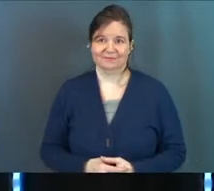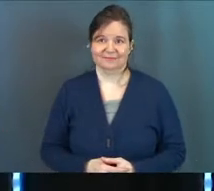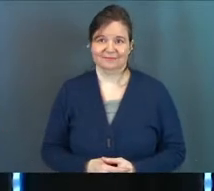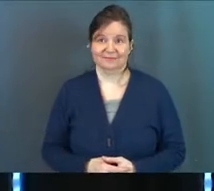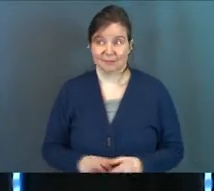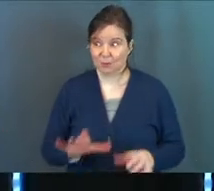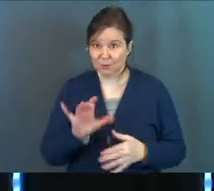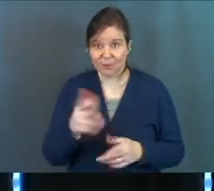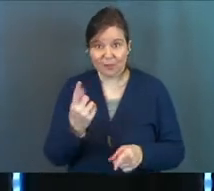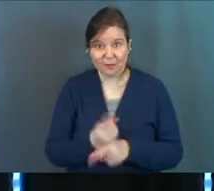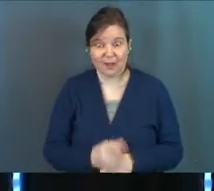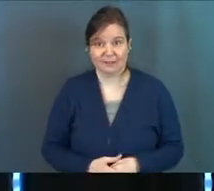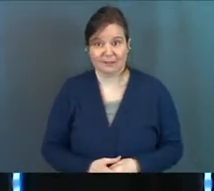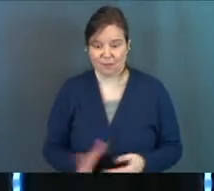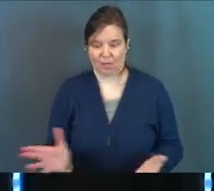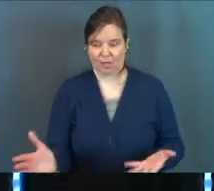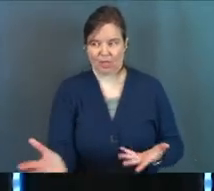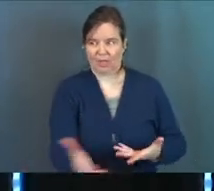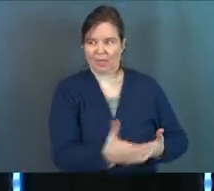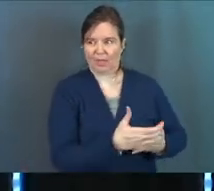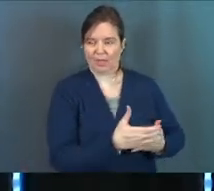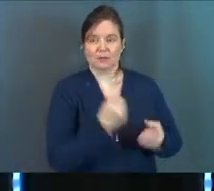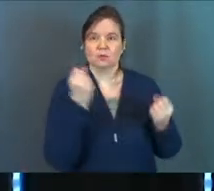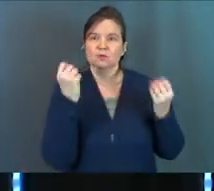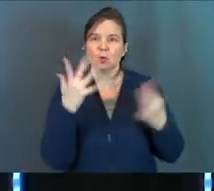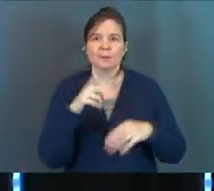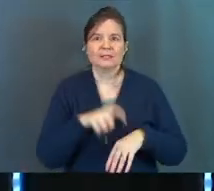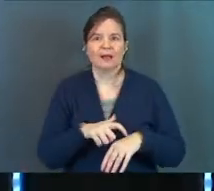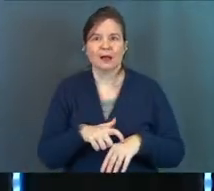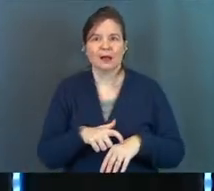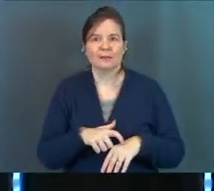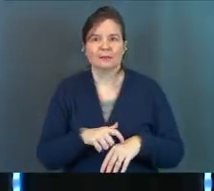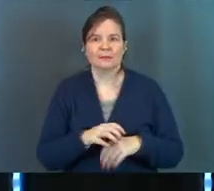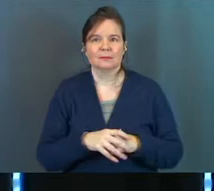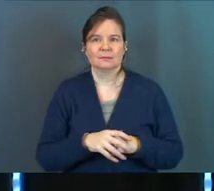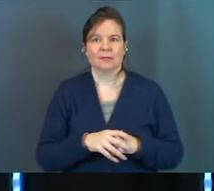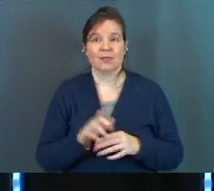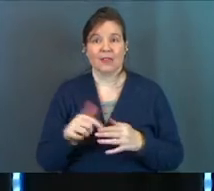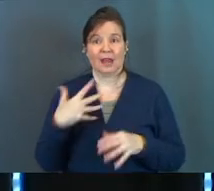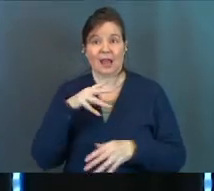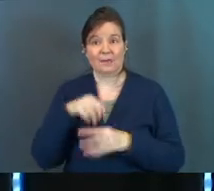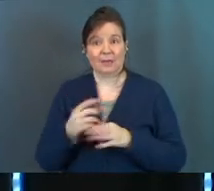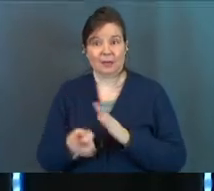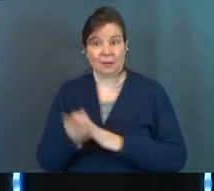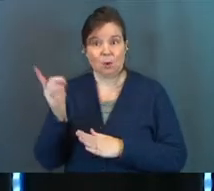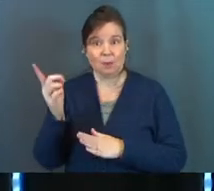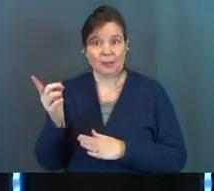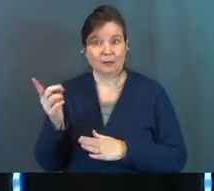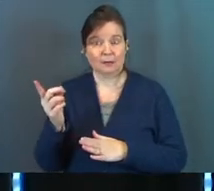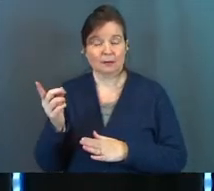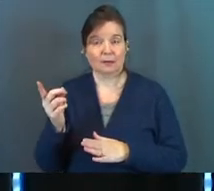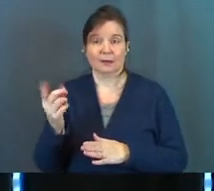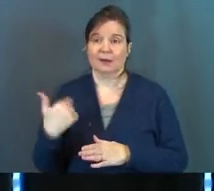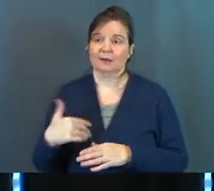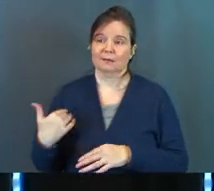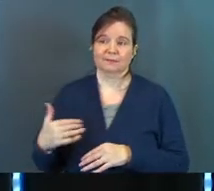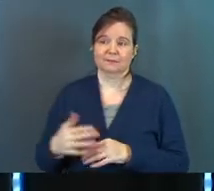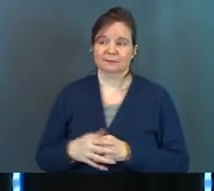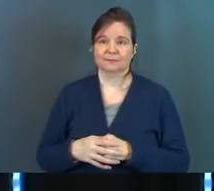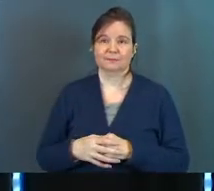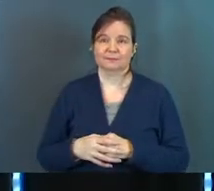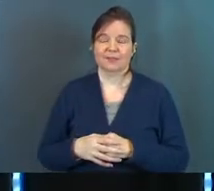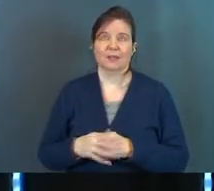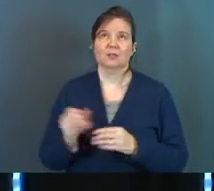But don't we do this? There's so many times that I've been in a moment and man, it's been